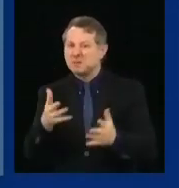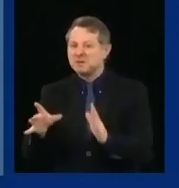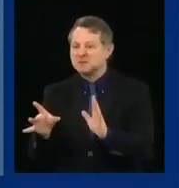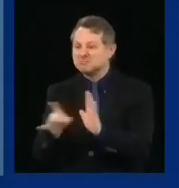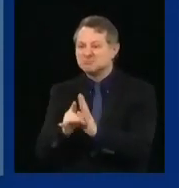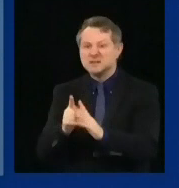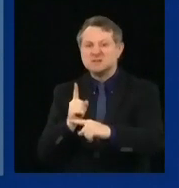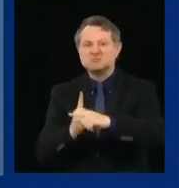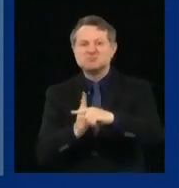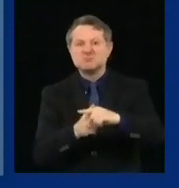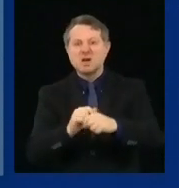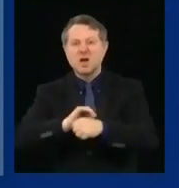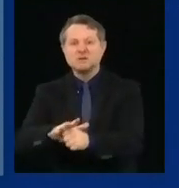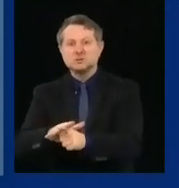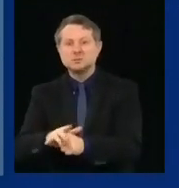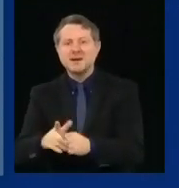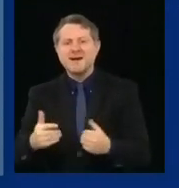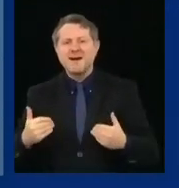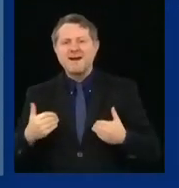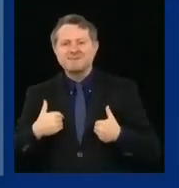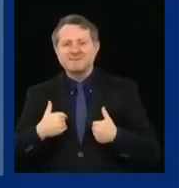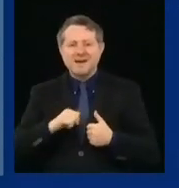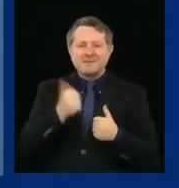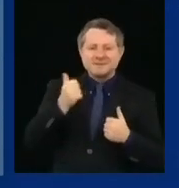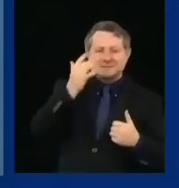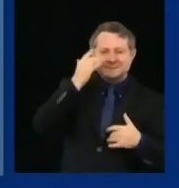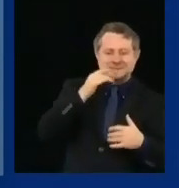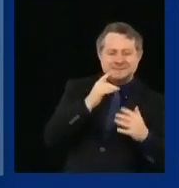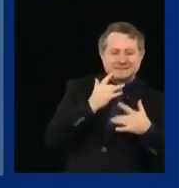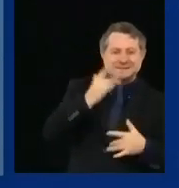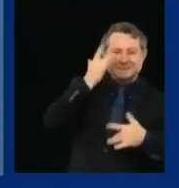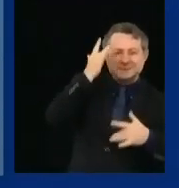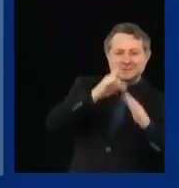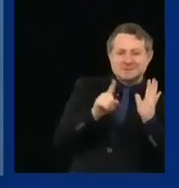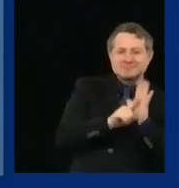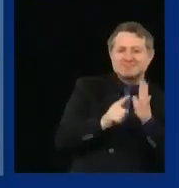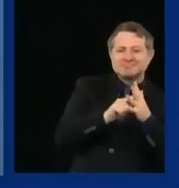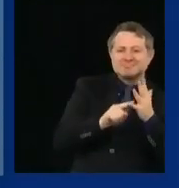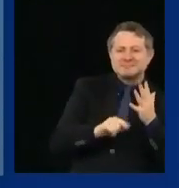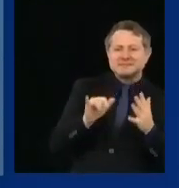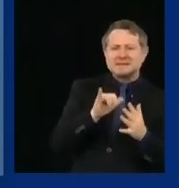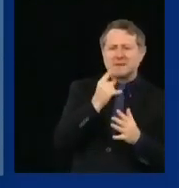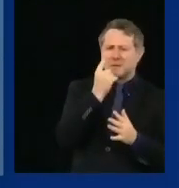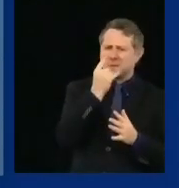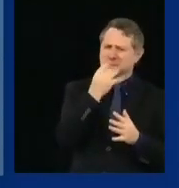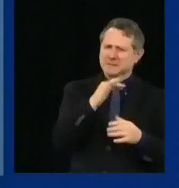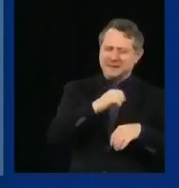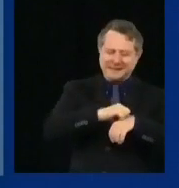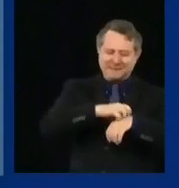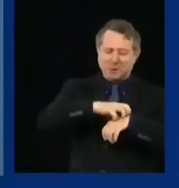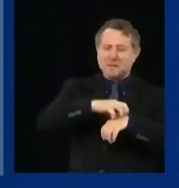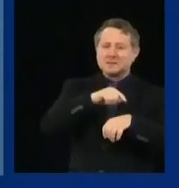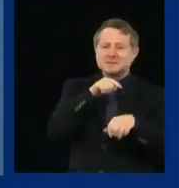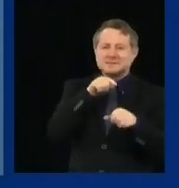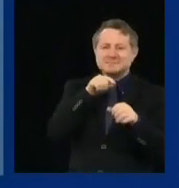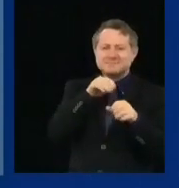of an inflammatory disease like the Kawasaki disease or toxic shock-like syndrome.